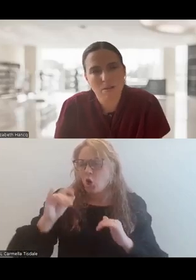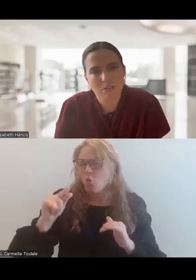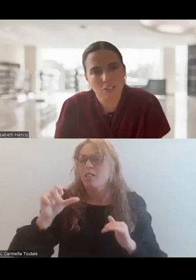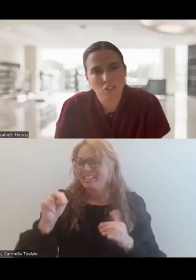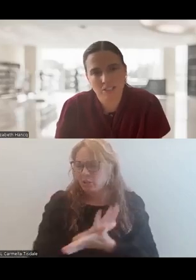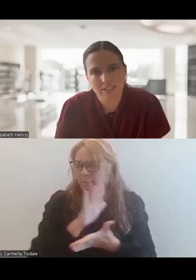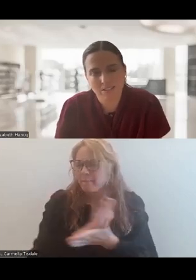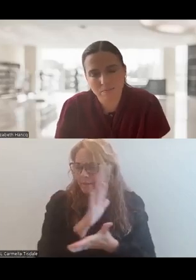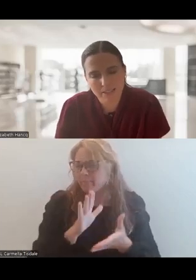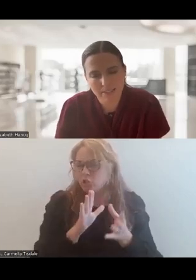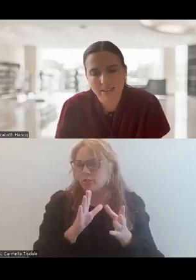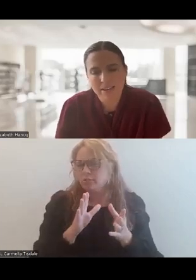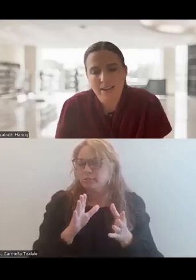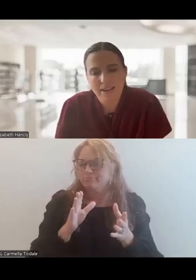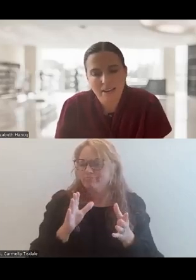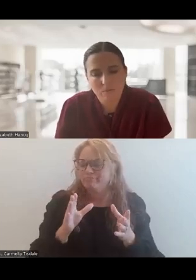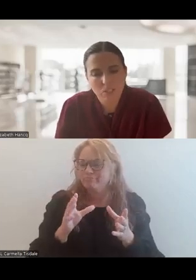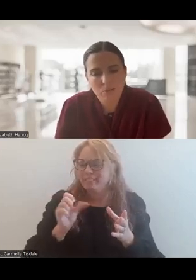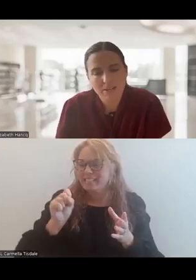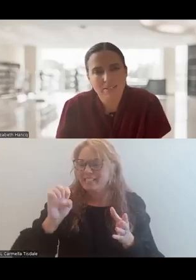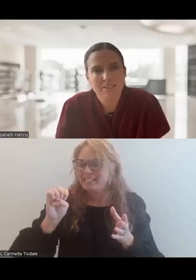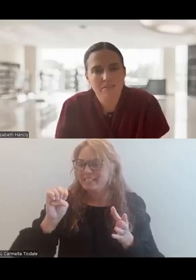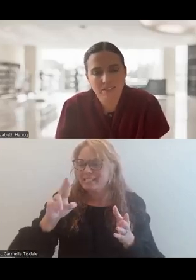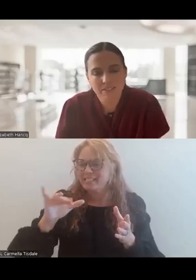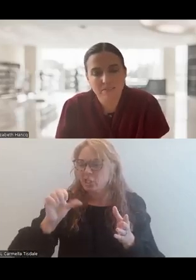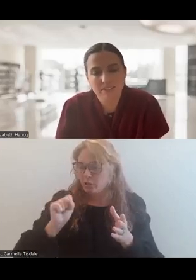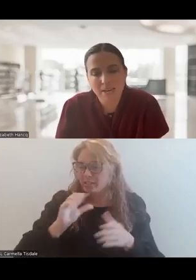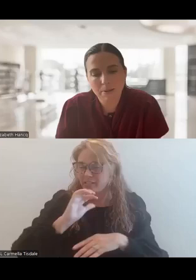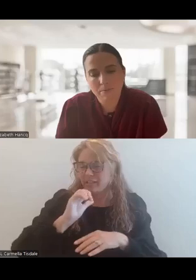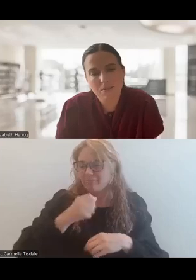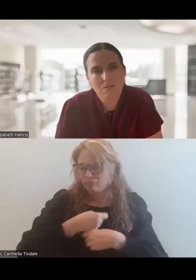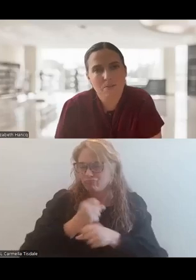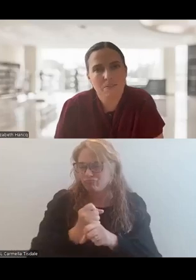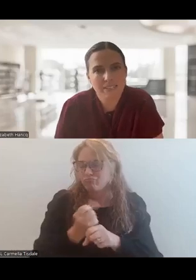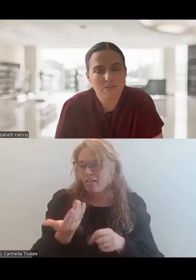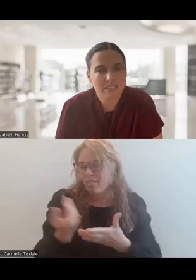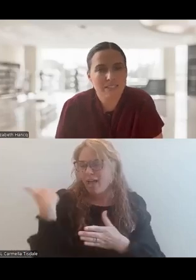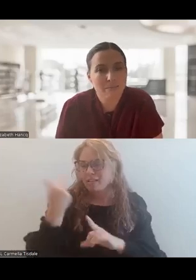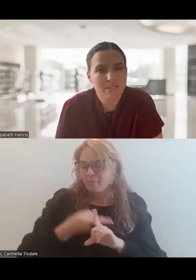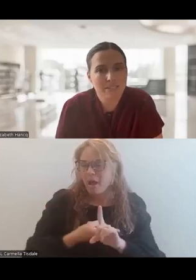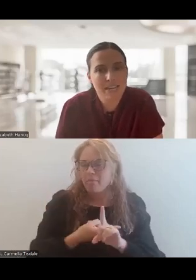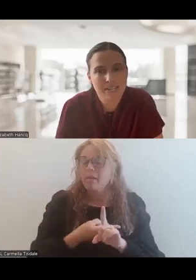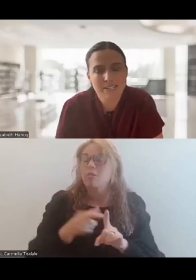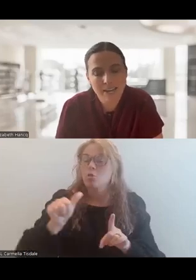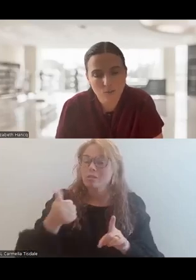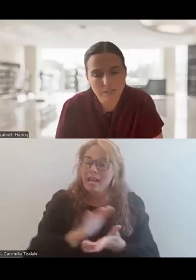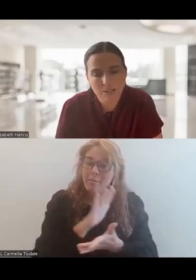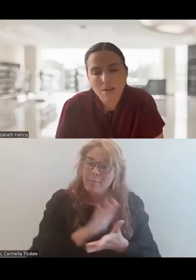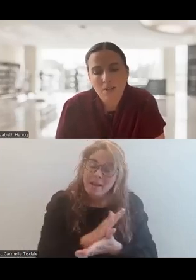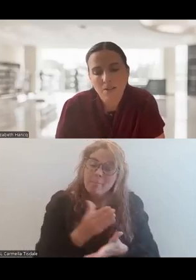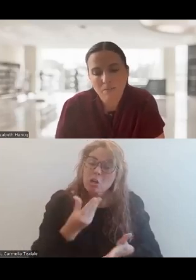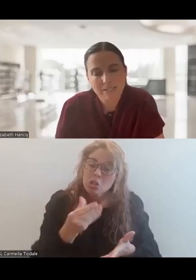that was published just last month, which comprises a series of 10 papers that reflects really SAMHSA's and